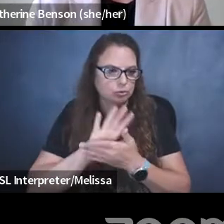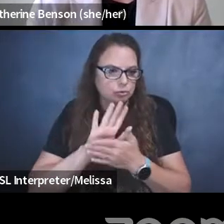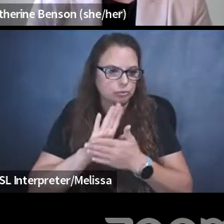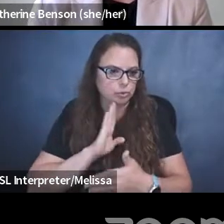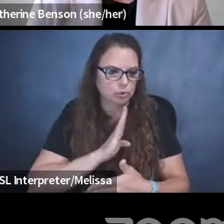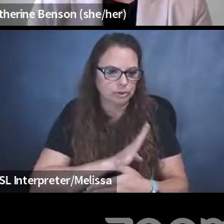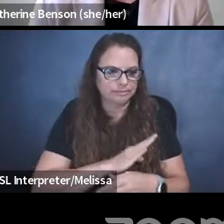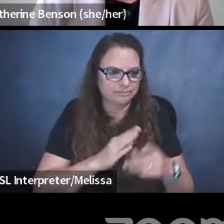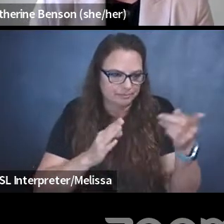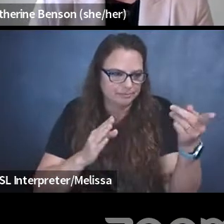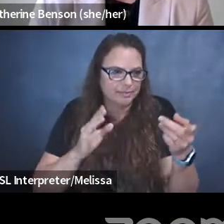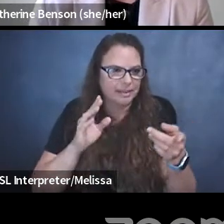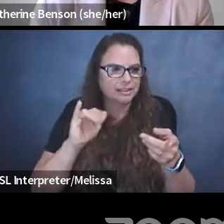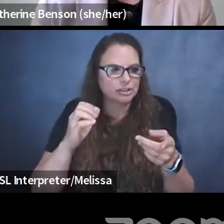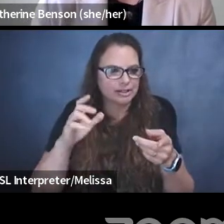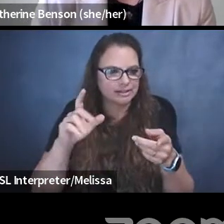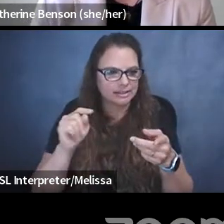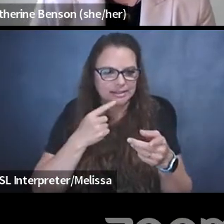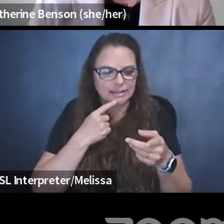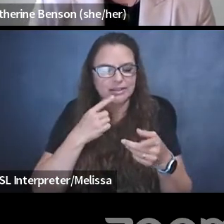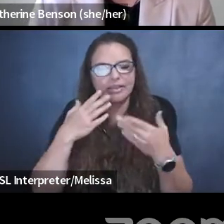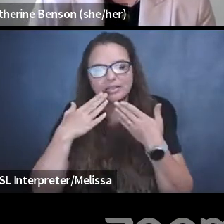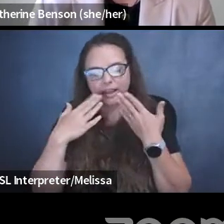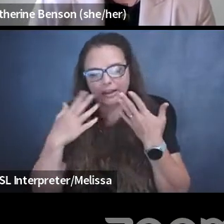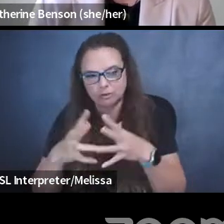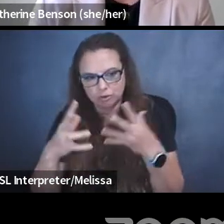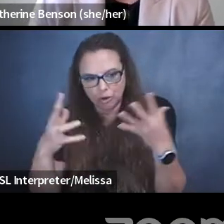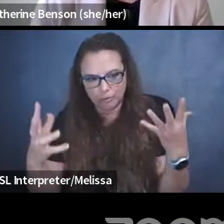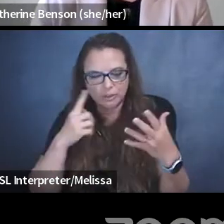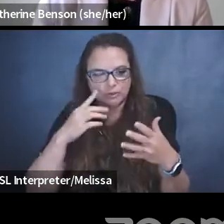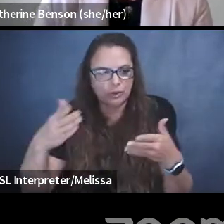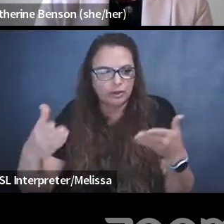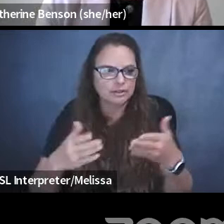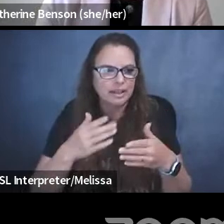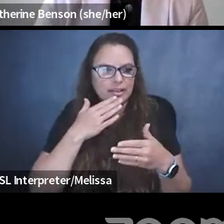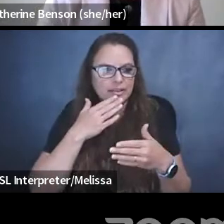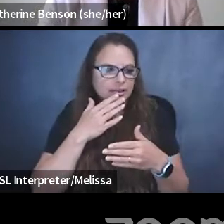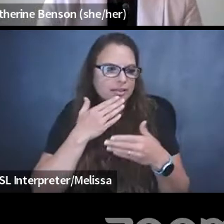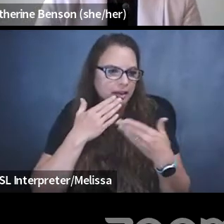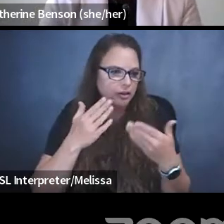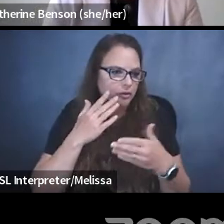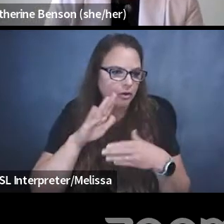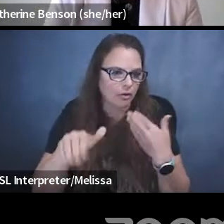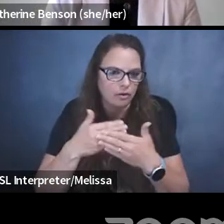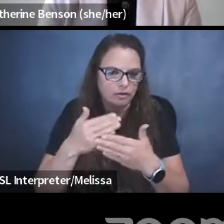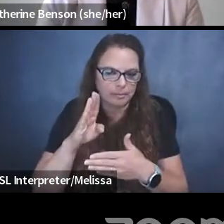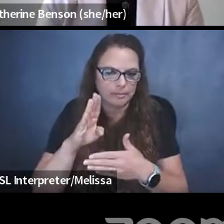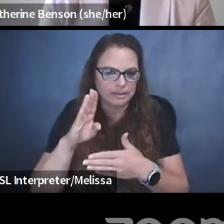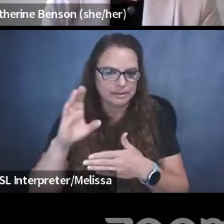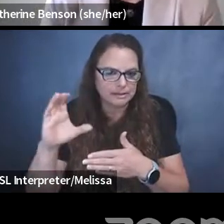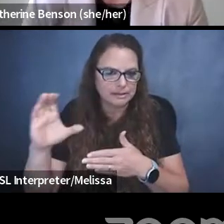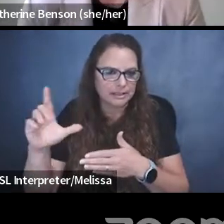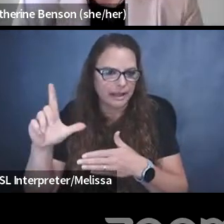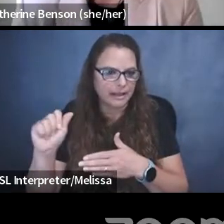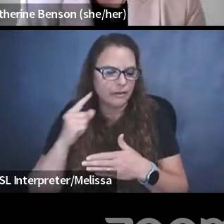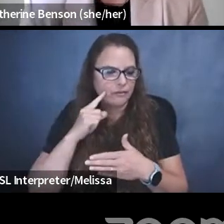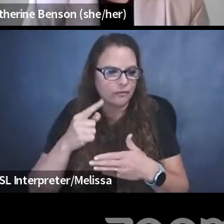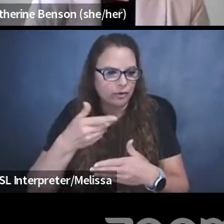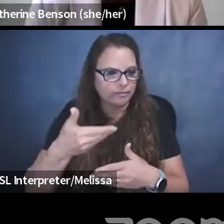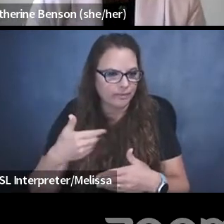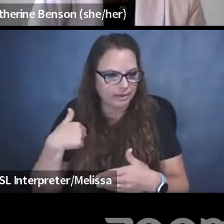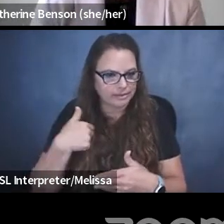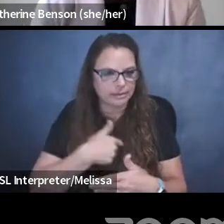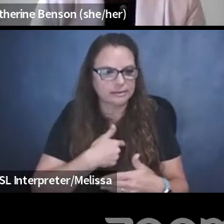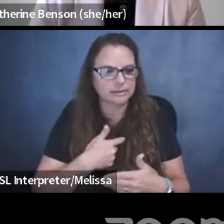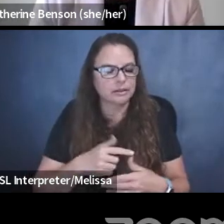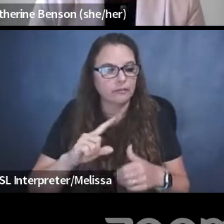Thank you so much for the introduction, Catherine, and thank you to everyone at the BCCLA for having us. The first thing I want to